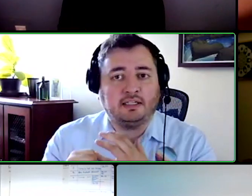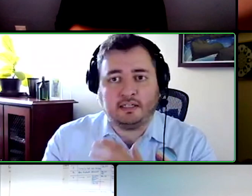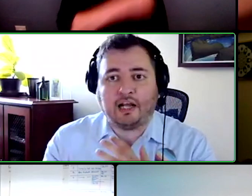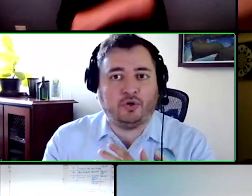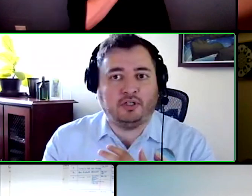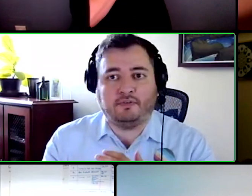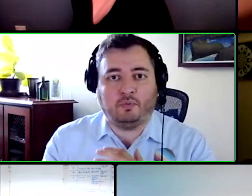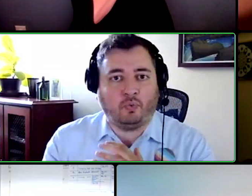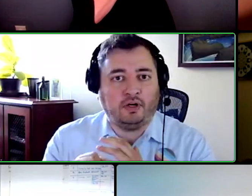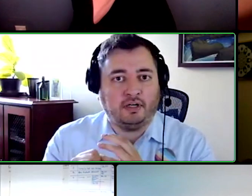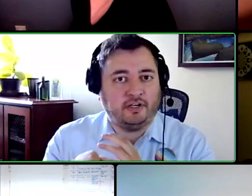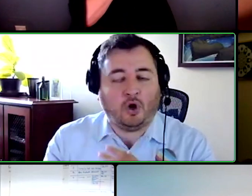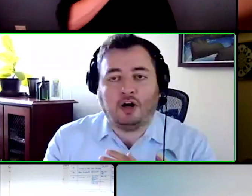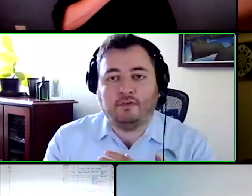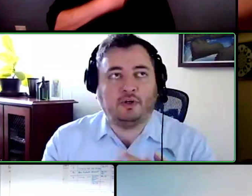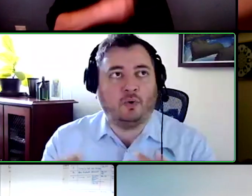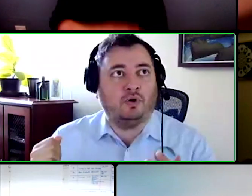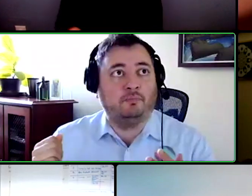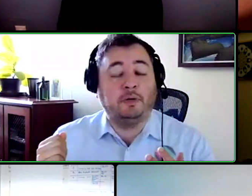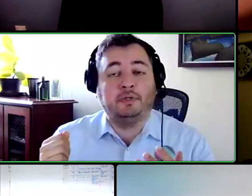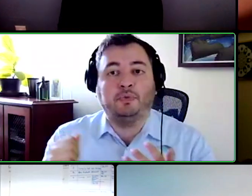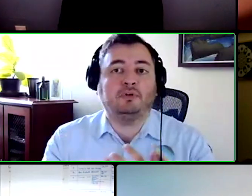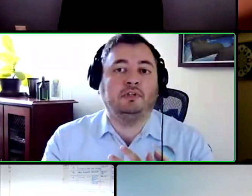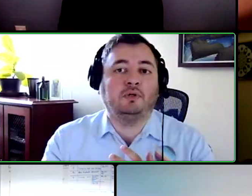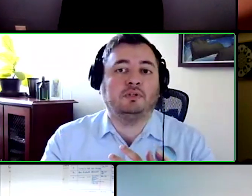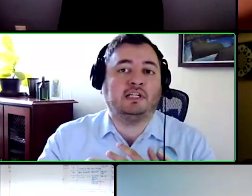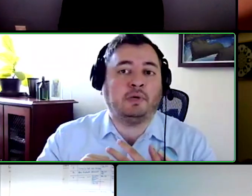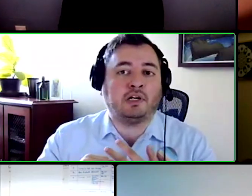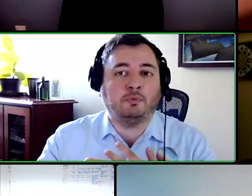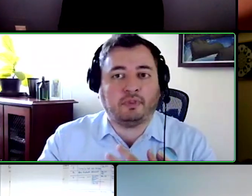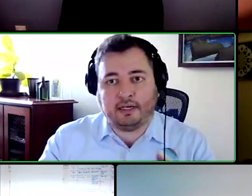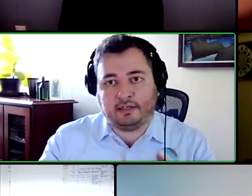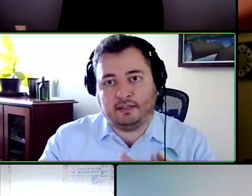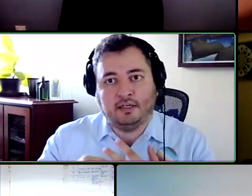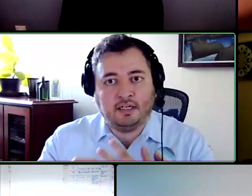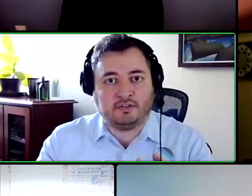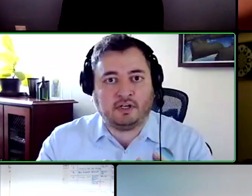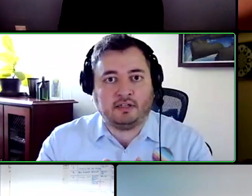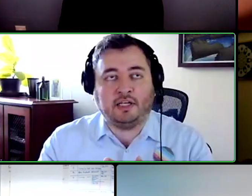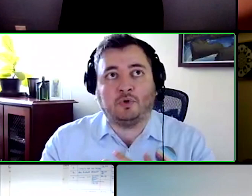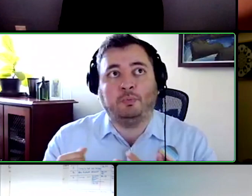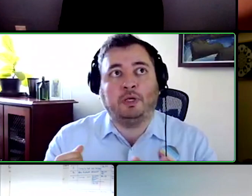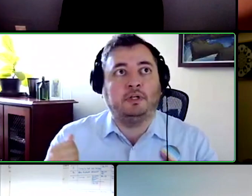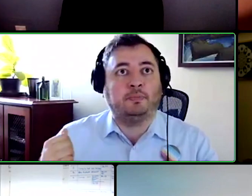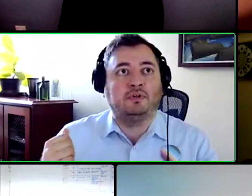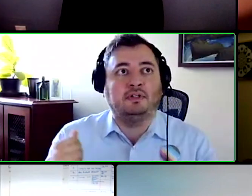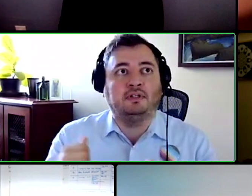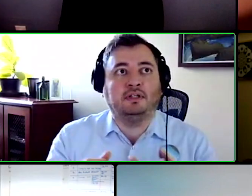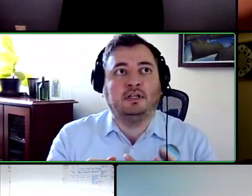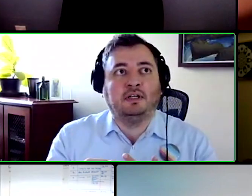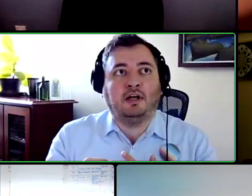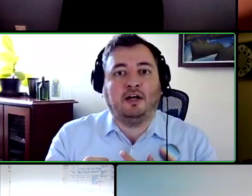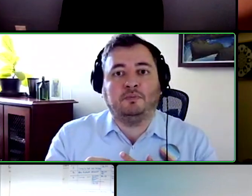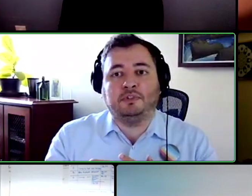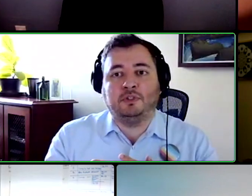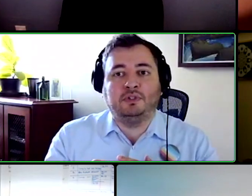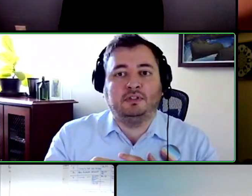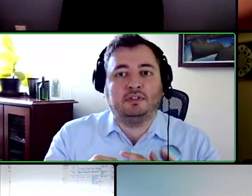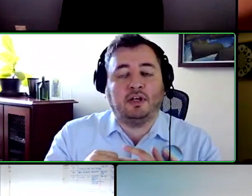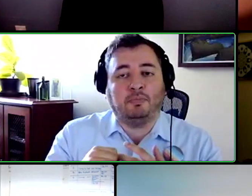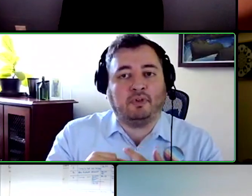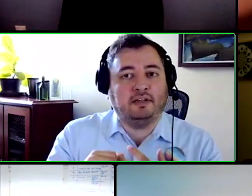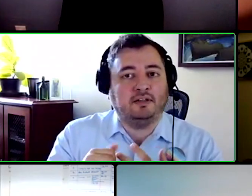is not good enough where in the office or maybe the person using this special blend of sign language or maybe the person um